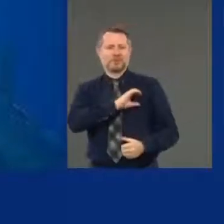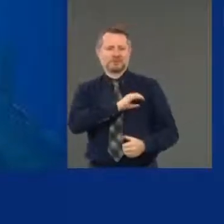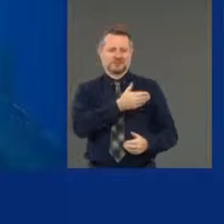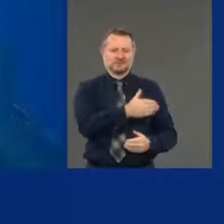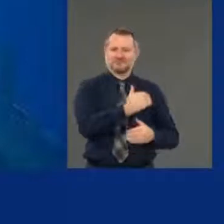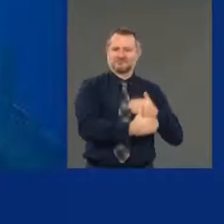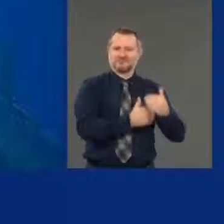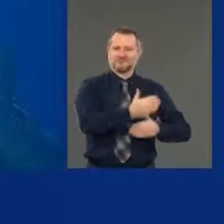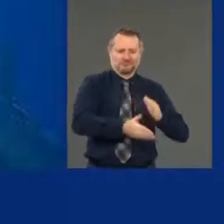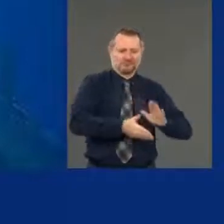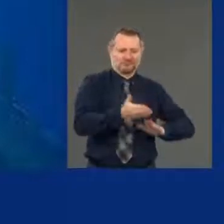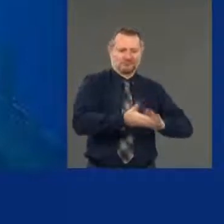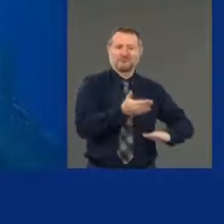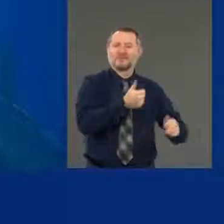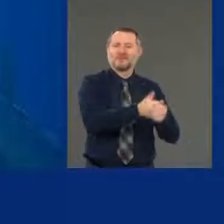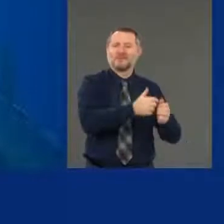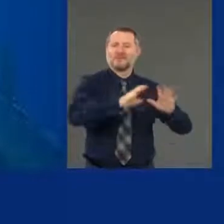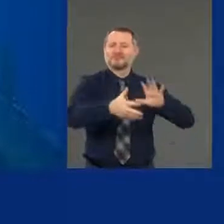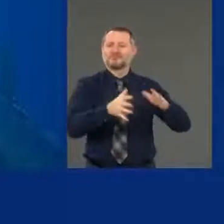been brewing for decades.